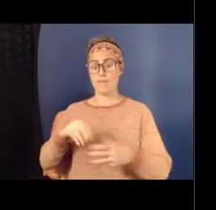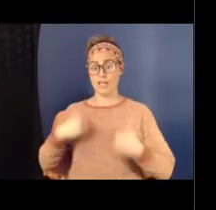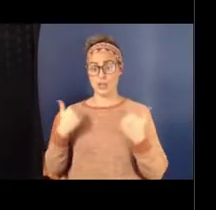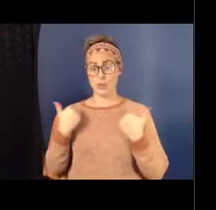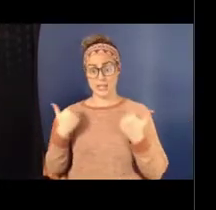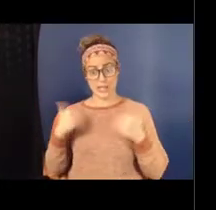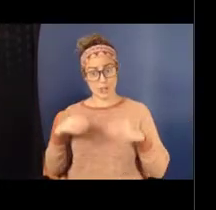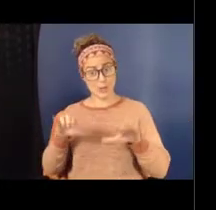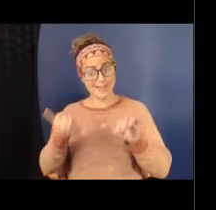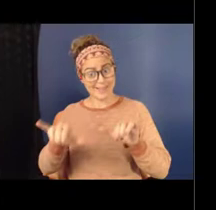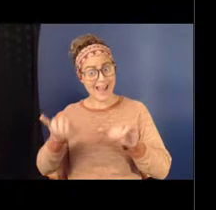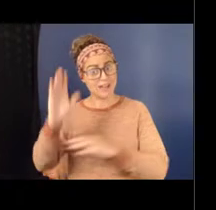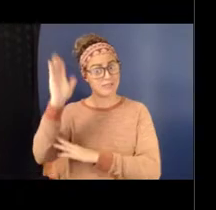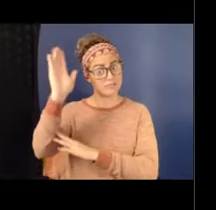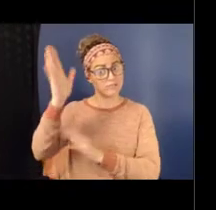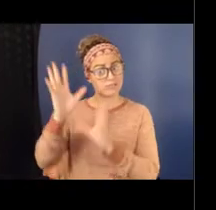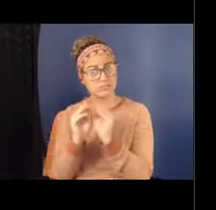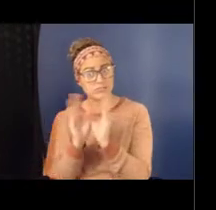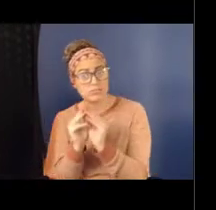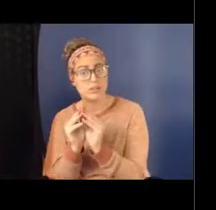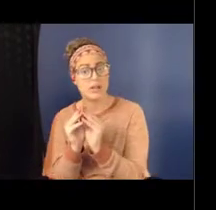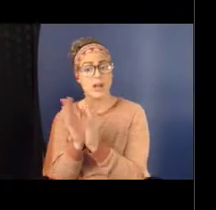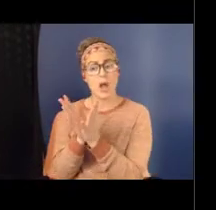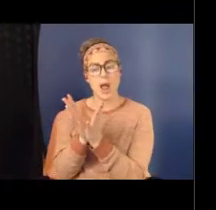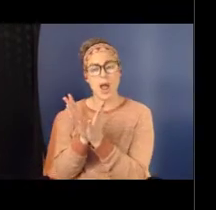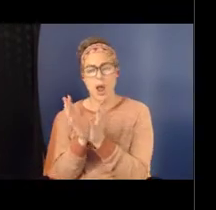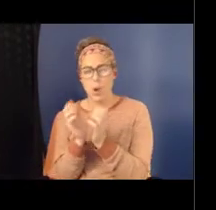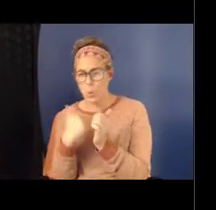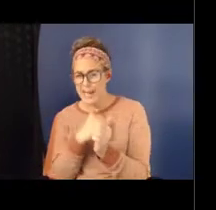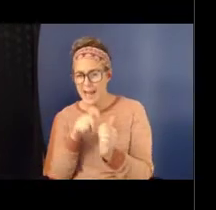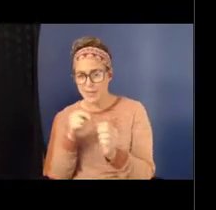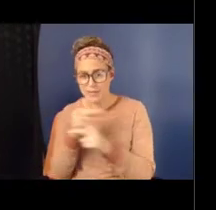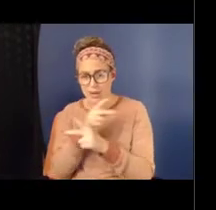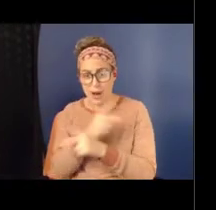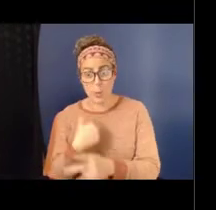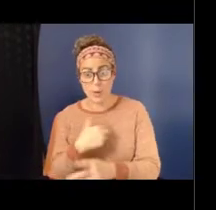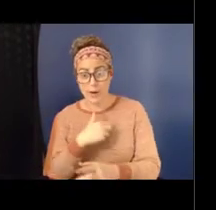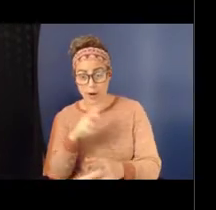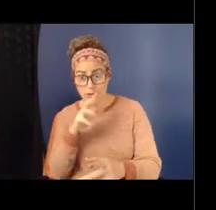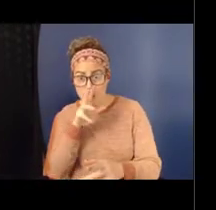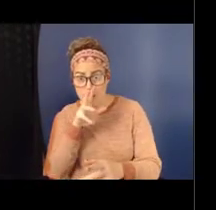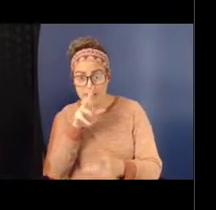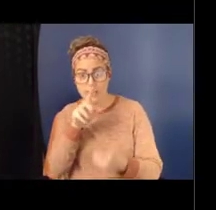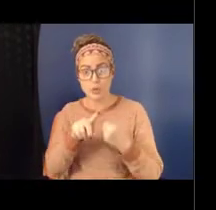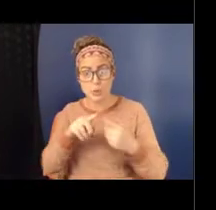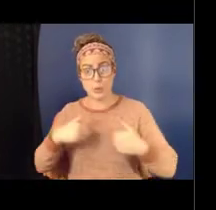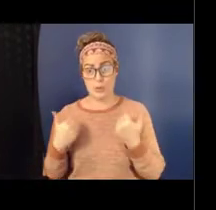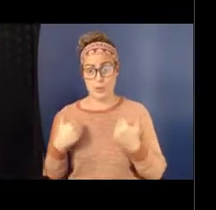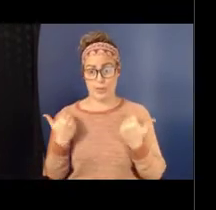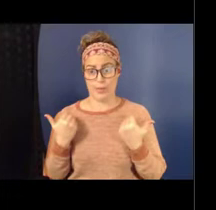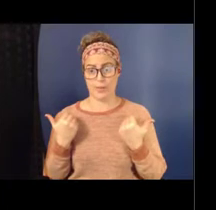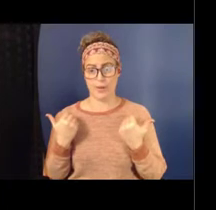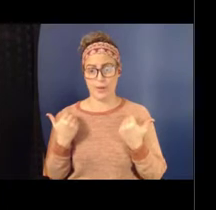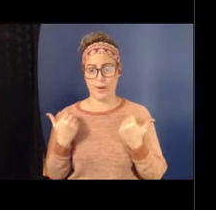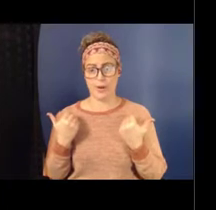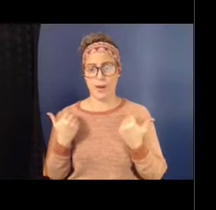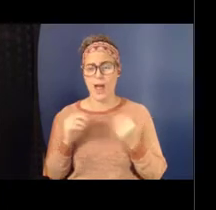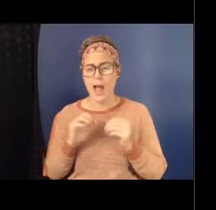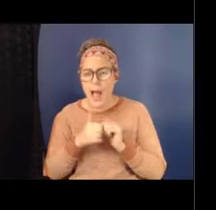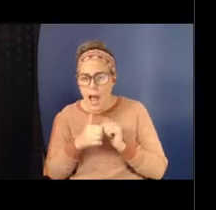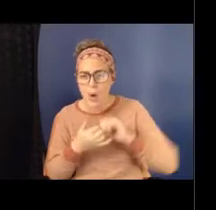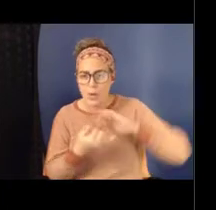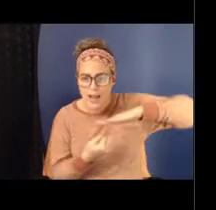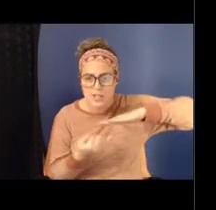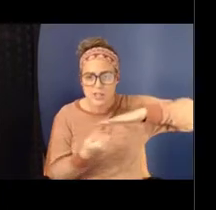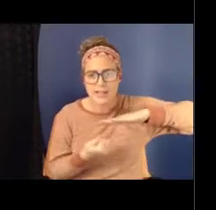diffuse those messages to stop bullying and sexual harassment. How are we going to get to the isolated sexual assault perpetrators?